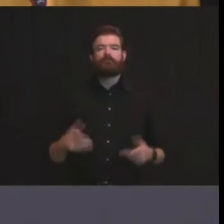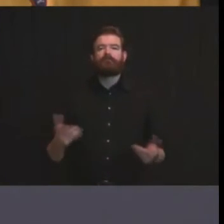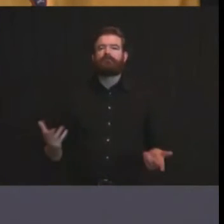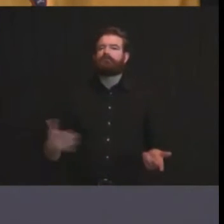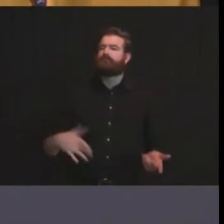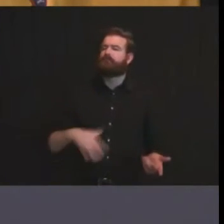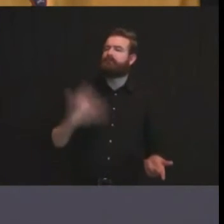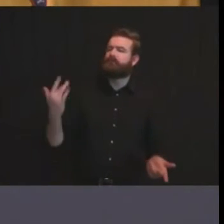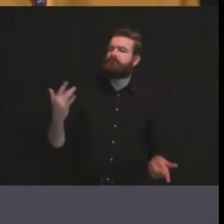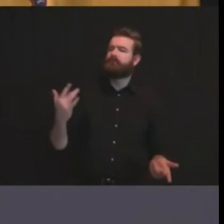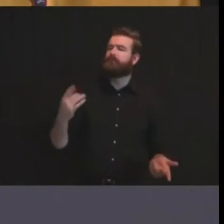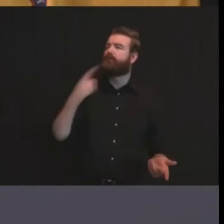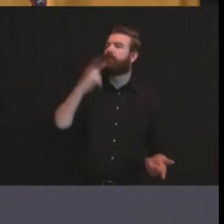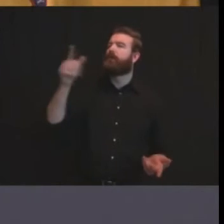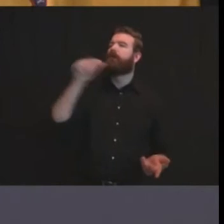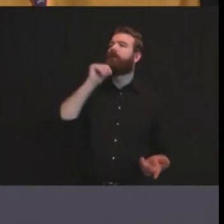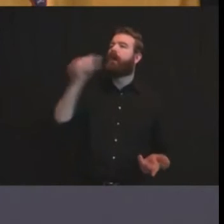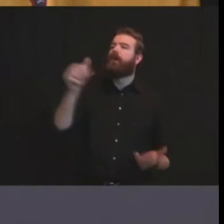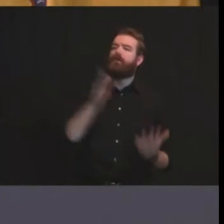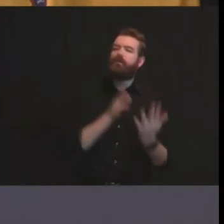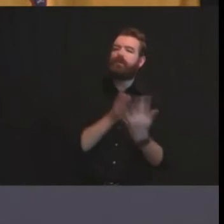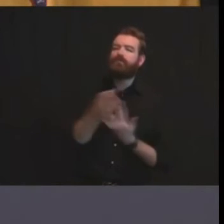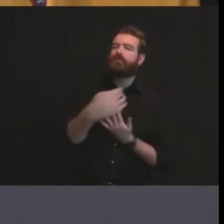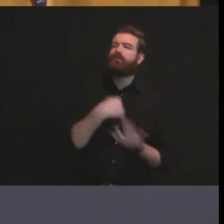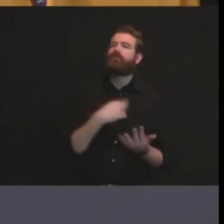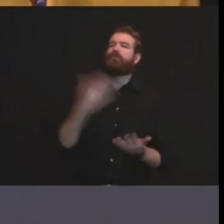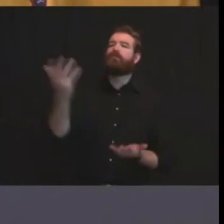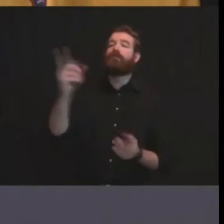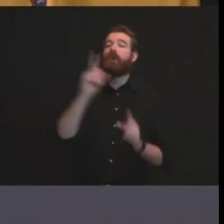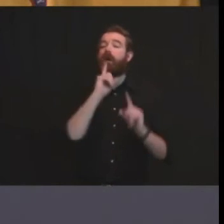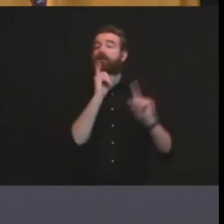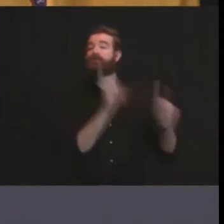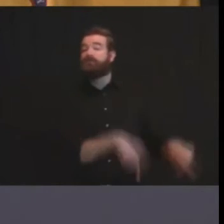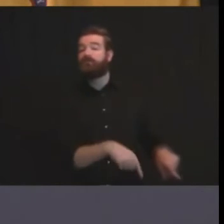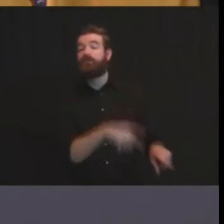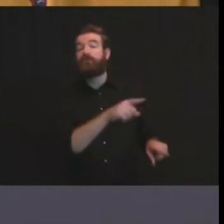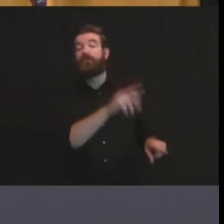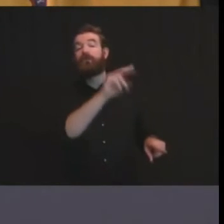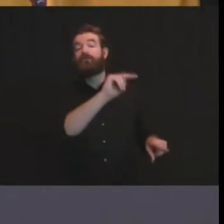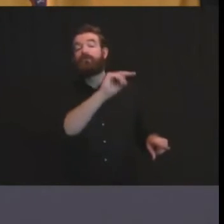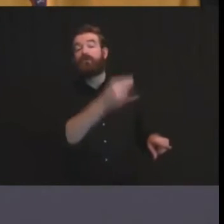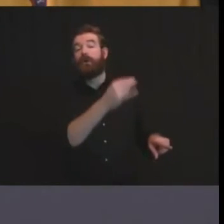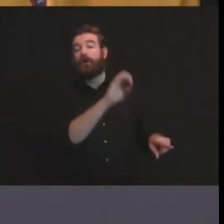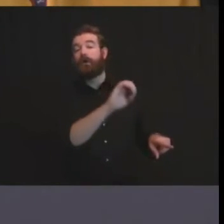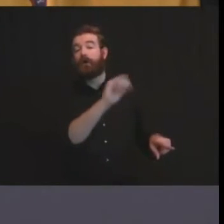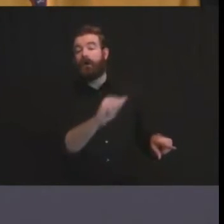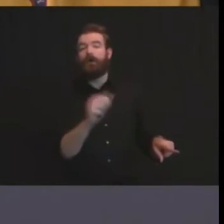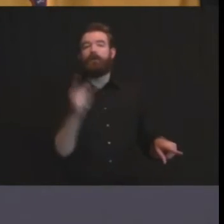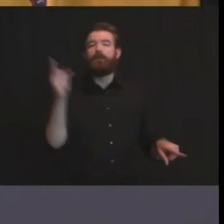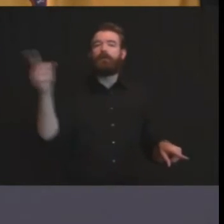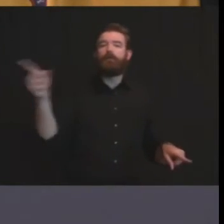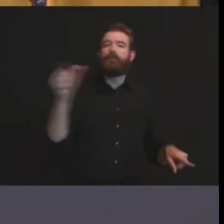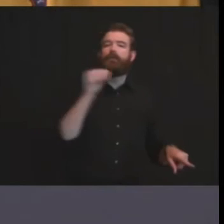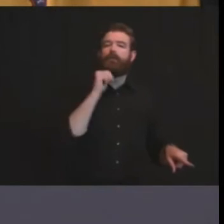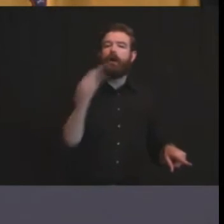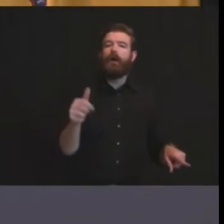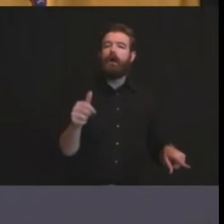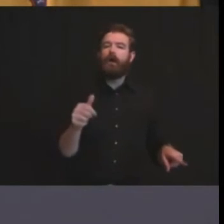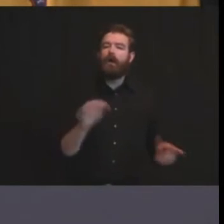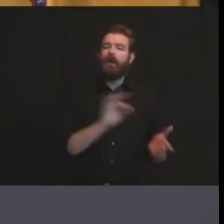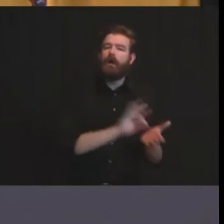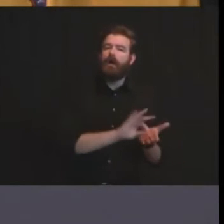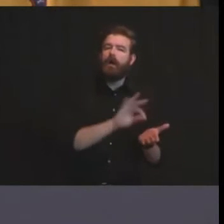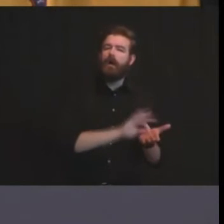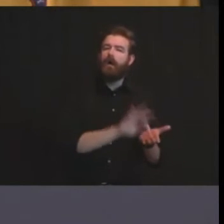njea is correct uh why are you not counting school related activities like sports in the data have you